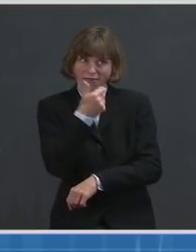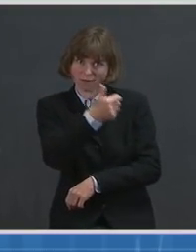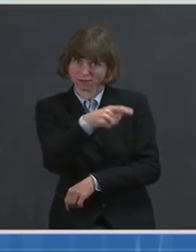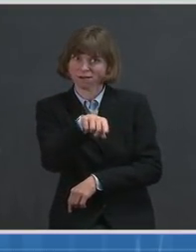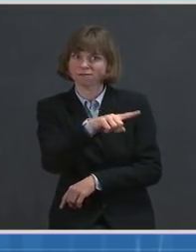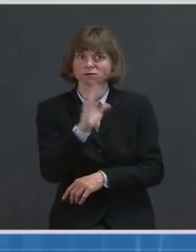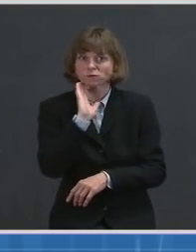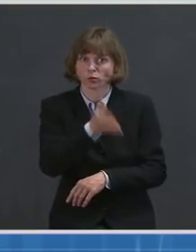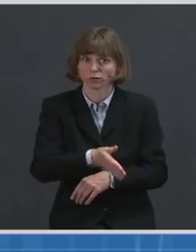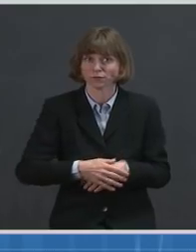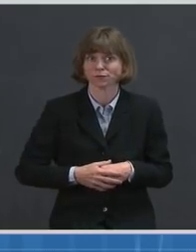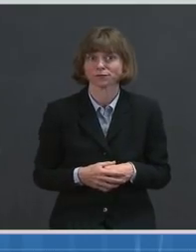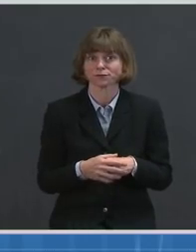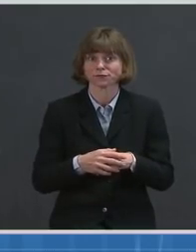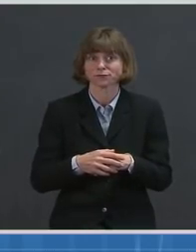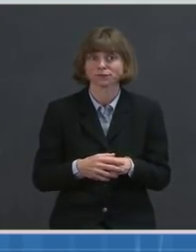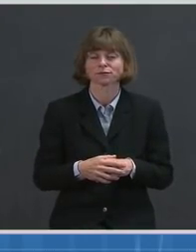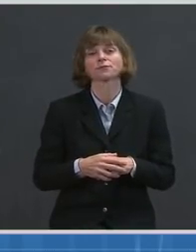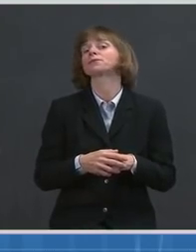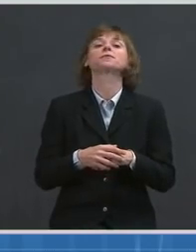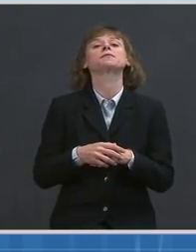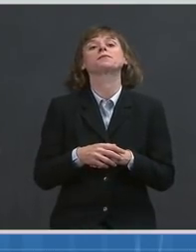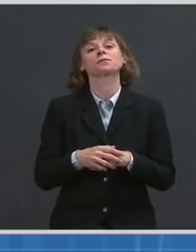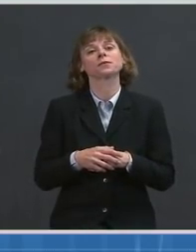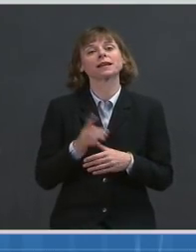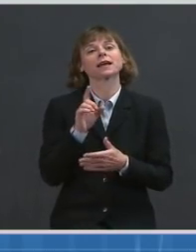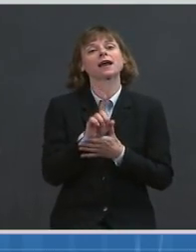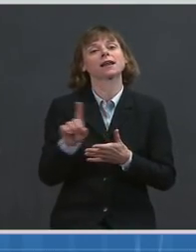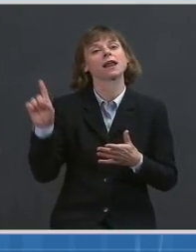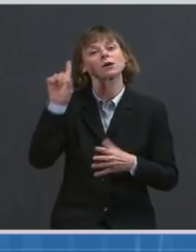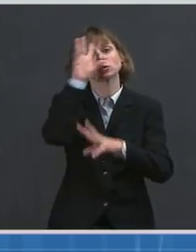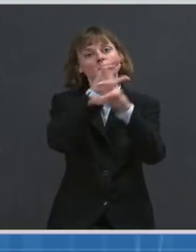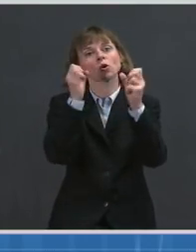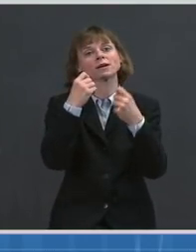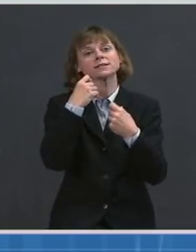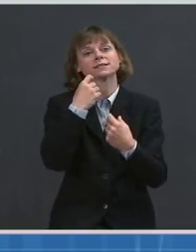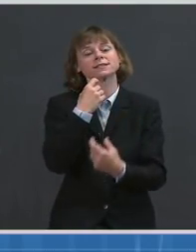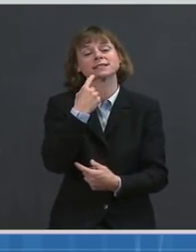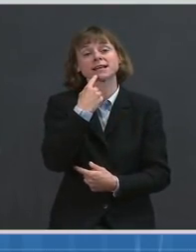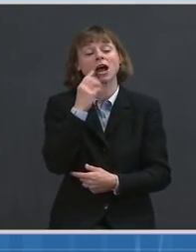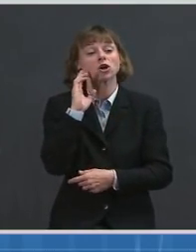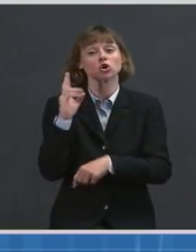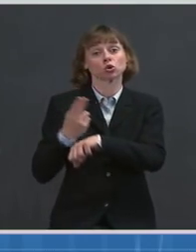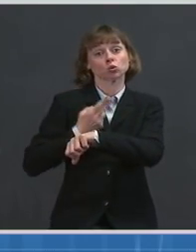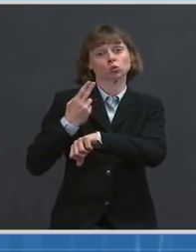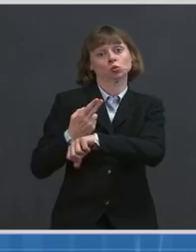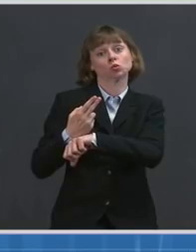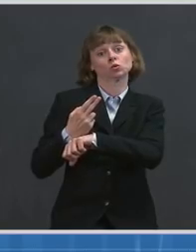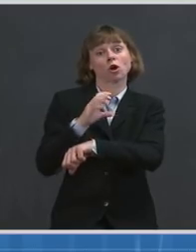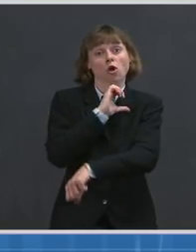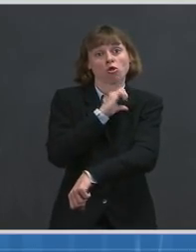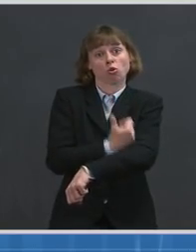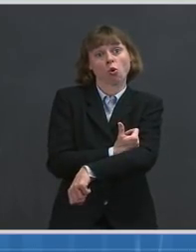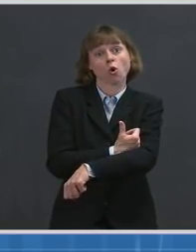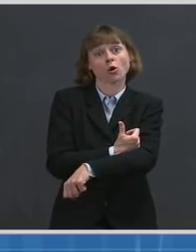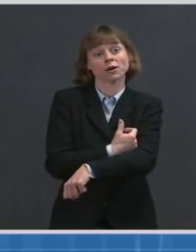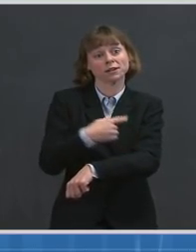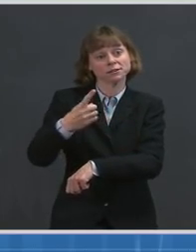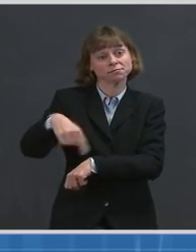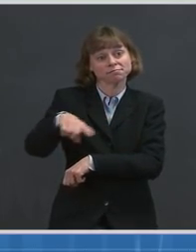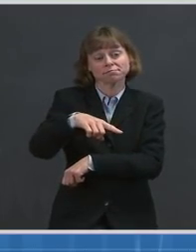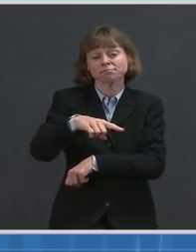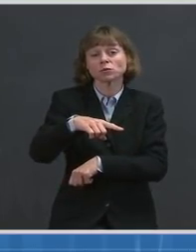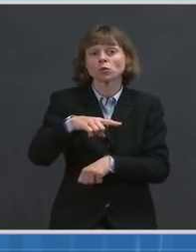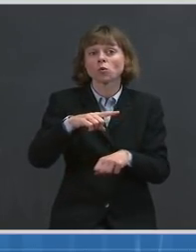the President announced that he's using the administration's authority to direct states that haven't yet prioritized pre-K through 12